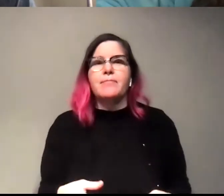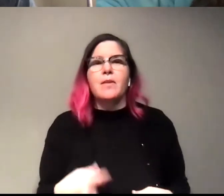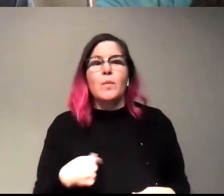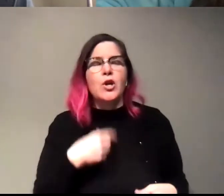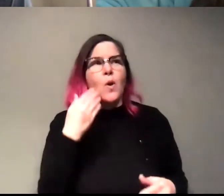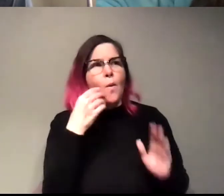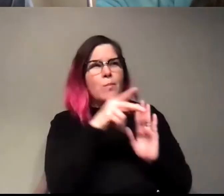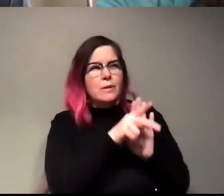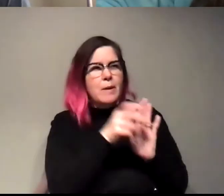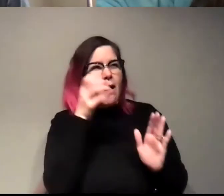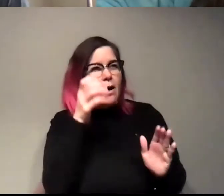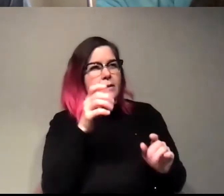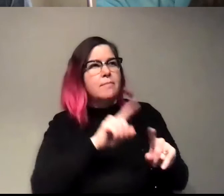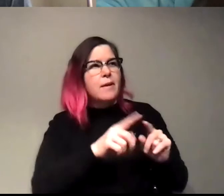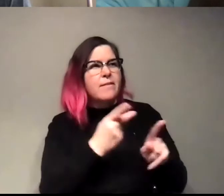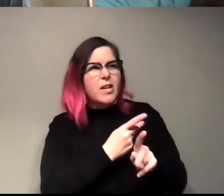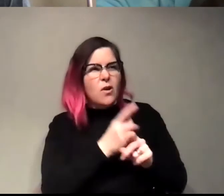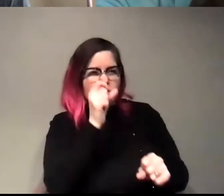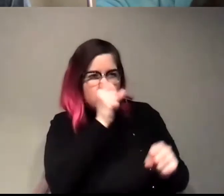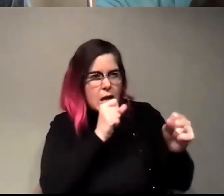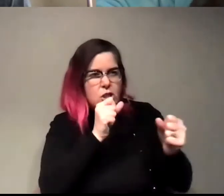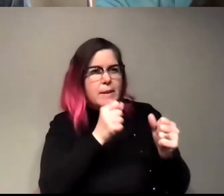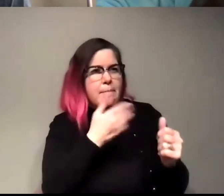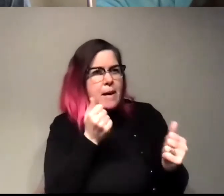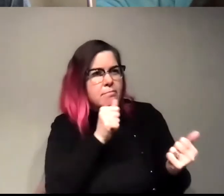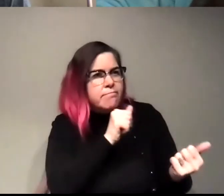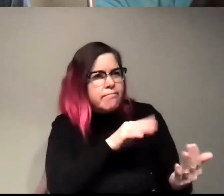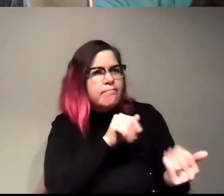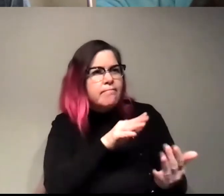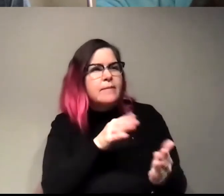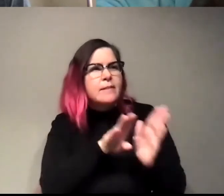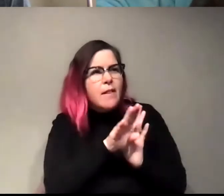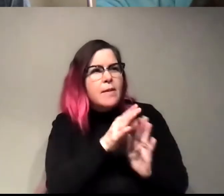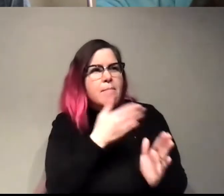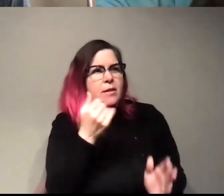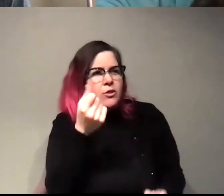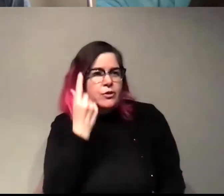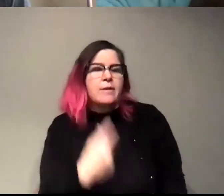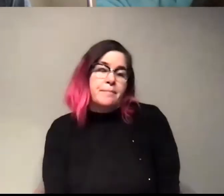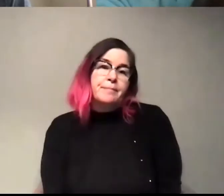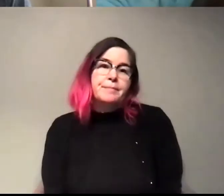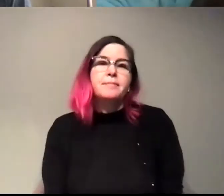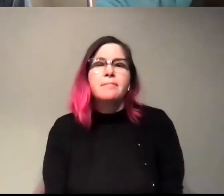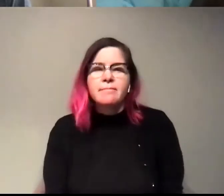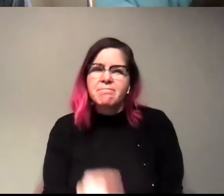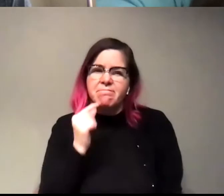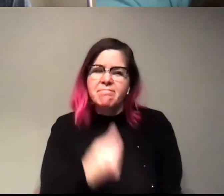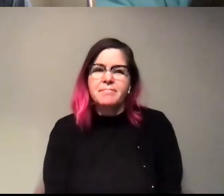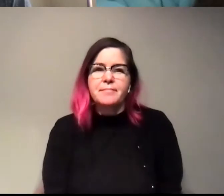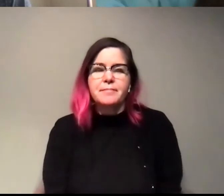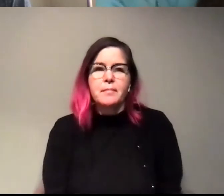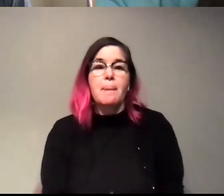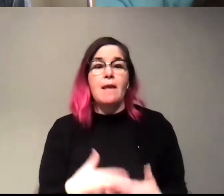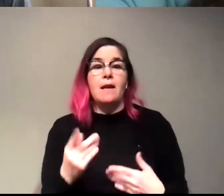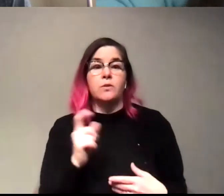we're still trying to like figure out strategies and, you know, develop understanding. Cool. Um, all right. The next